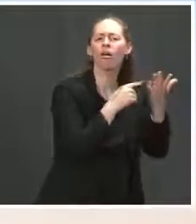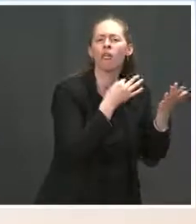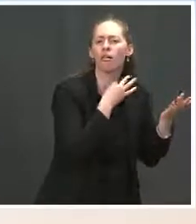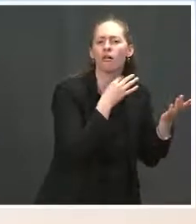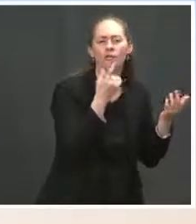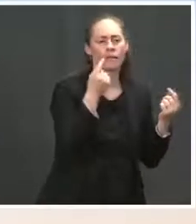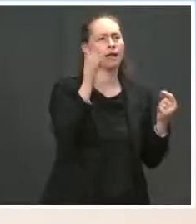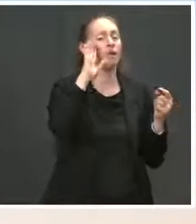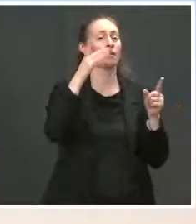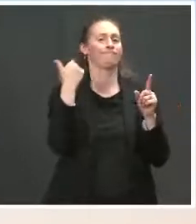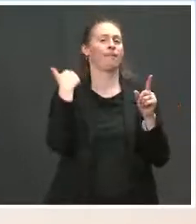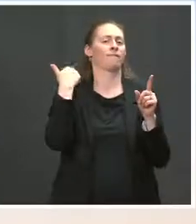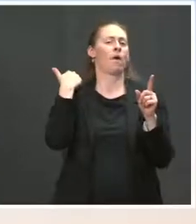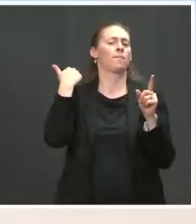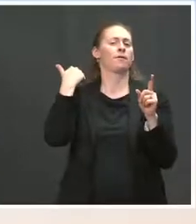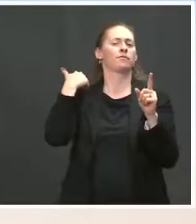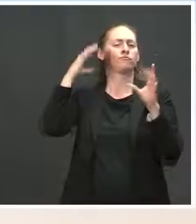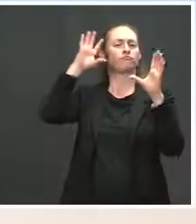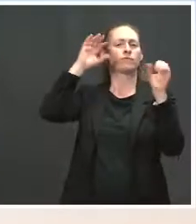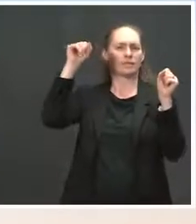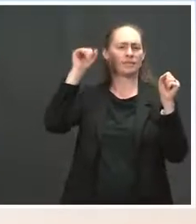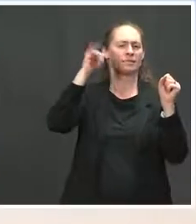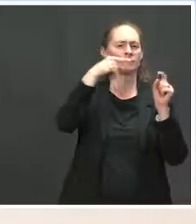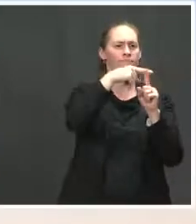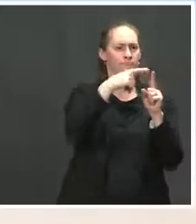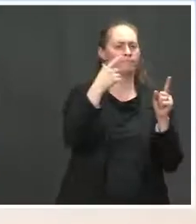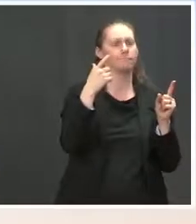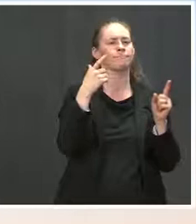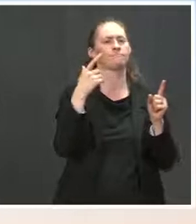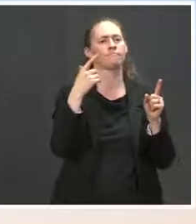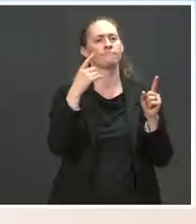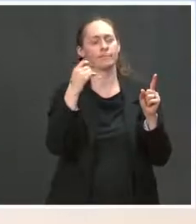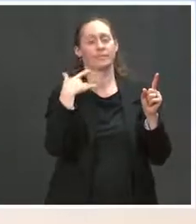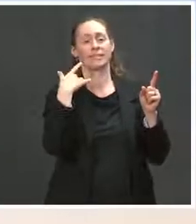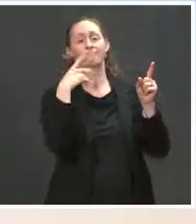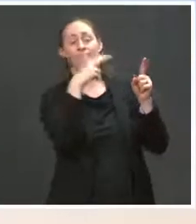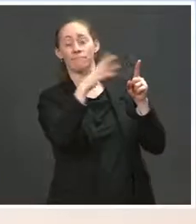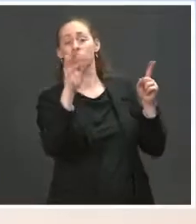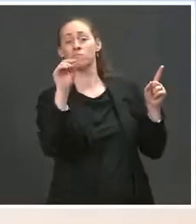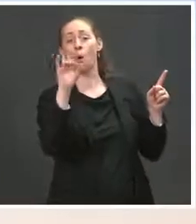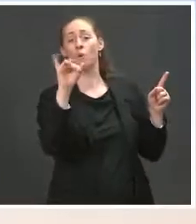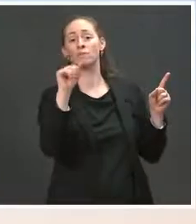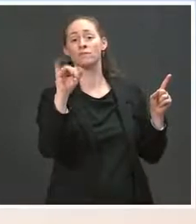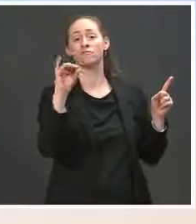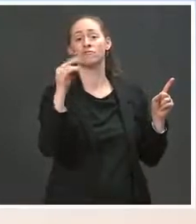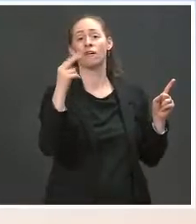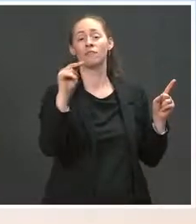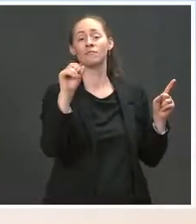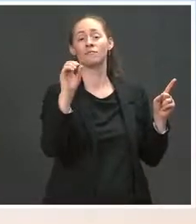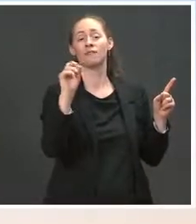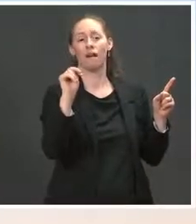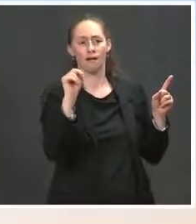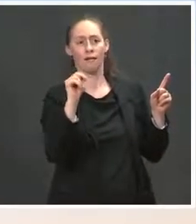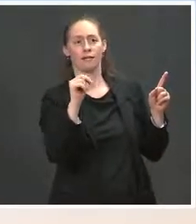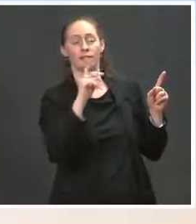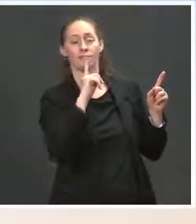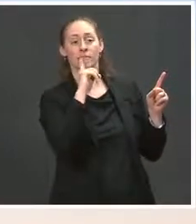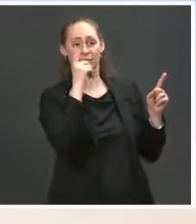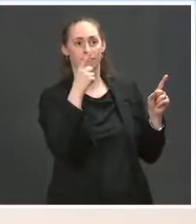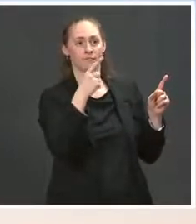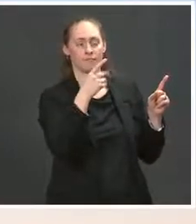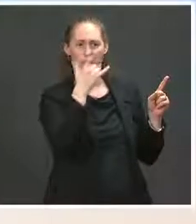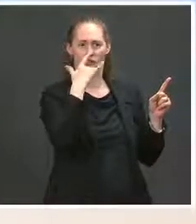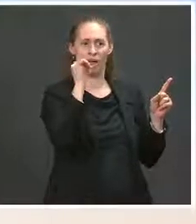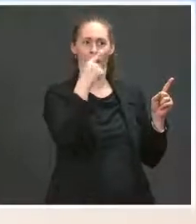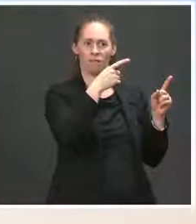president, obviously — said he thinks Boris Johnson is the physical and emotional clone of Donald Trump. Does he still hold that